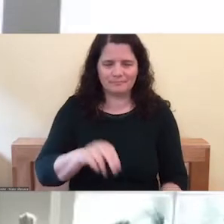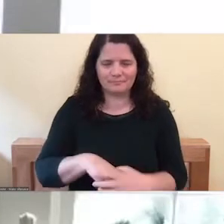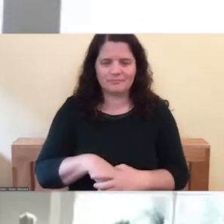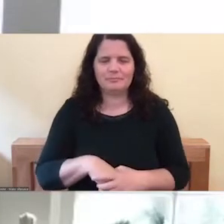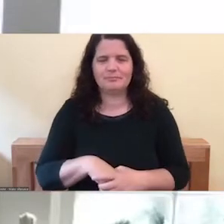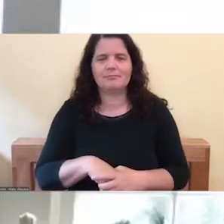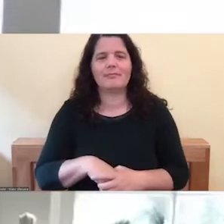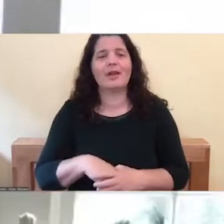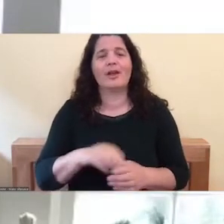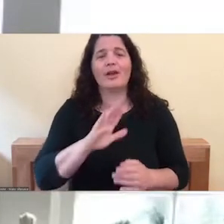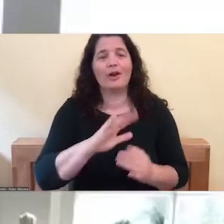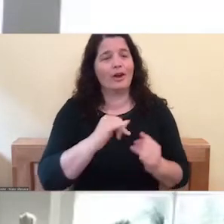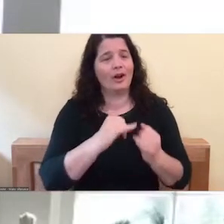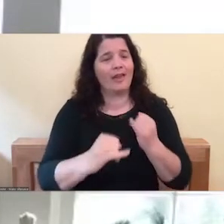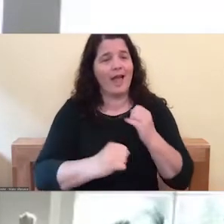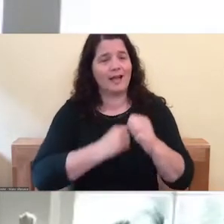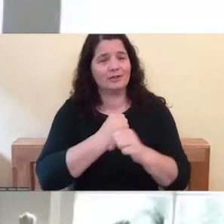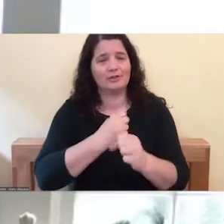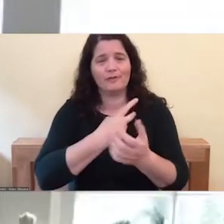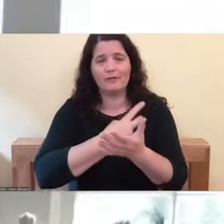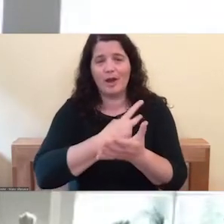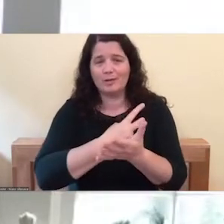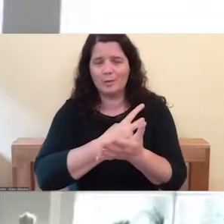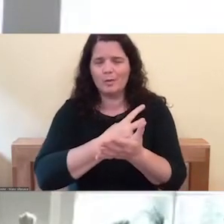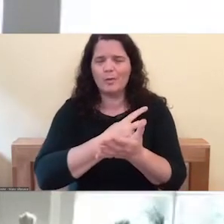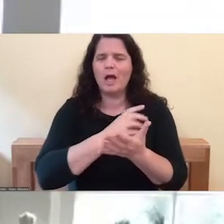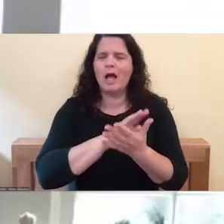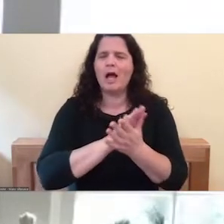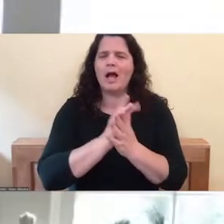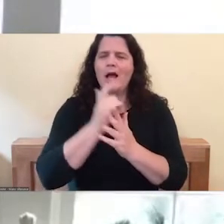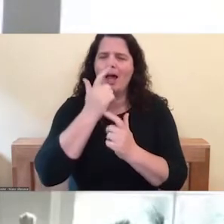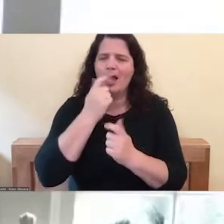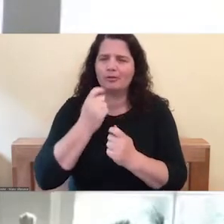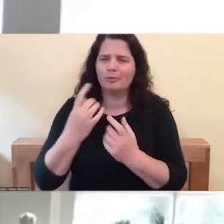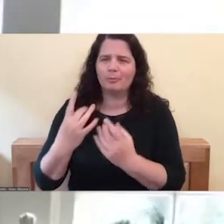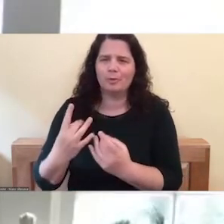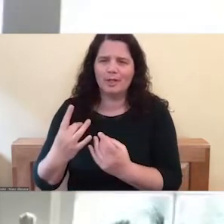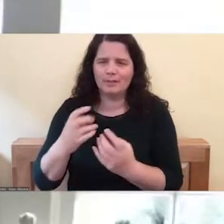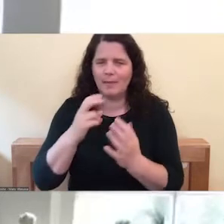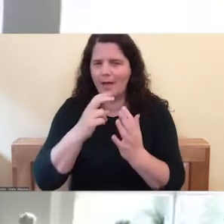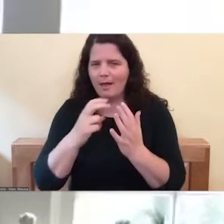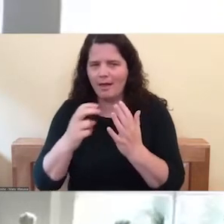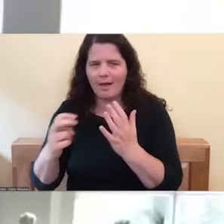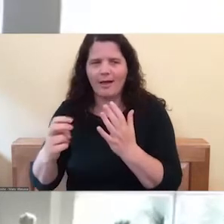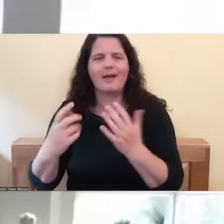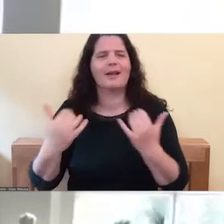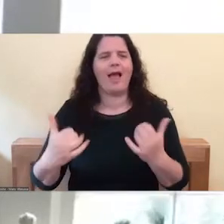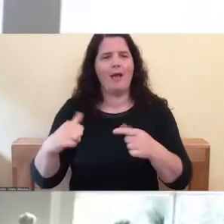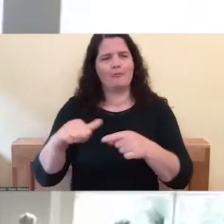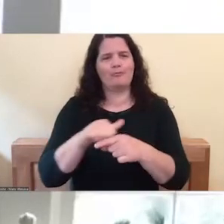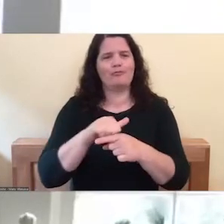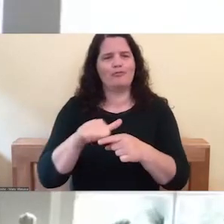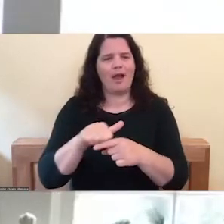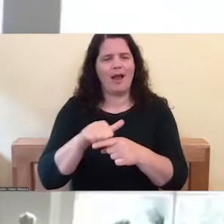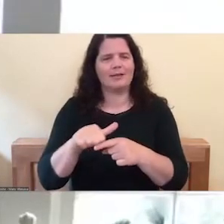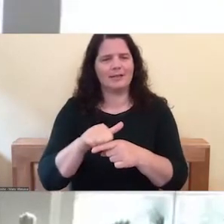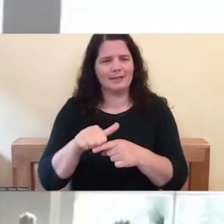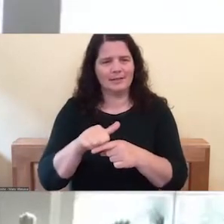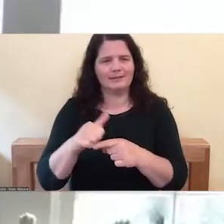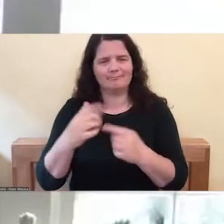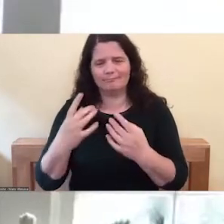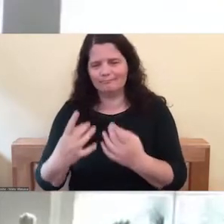she became interested in Buddhism and has been practicing meditation and the insight meditation tradition ever since.